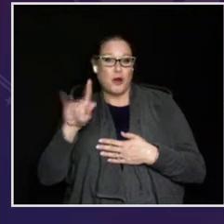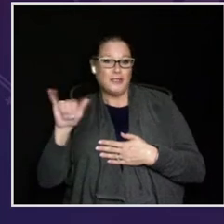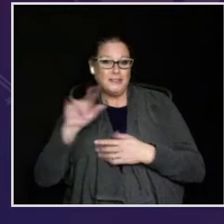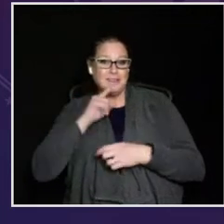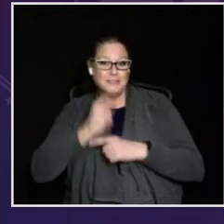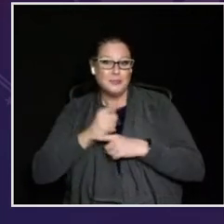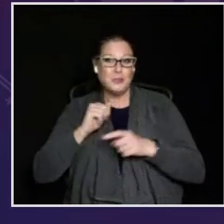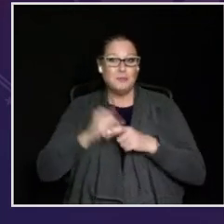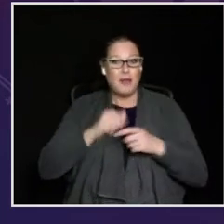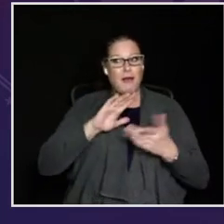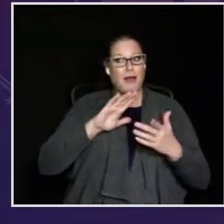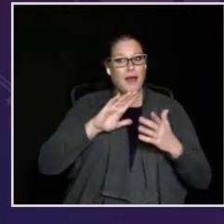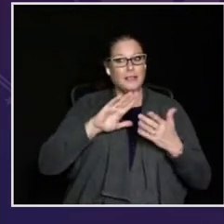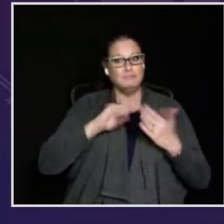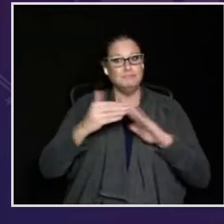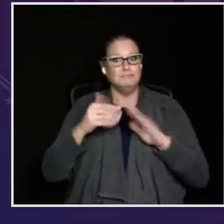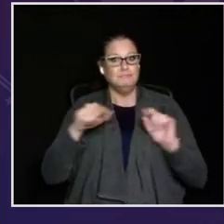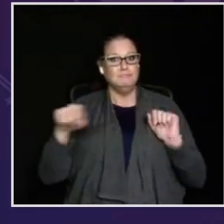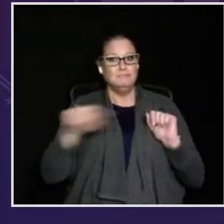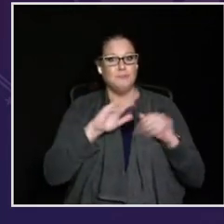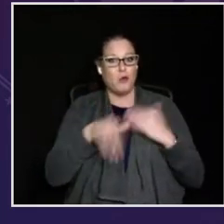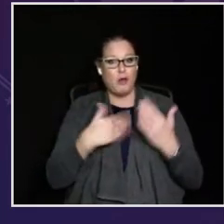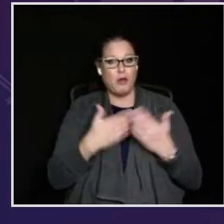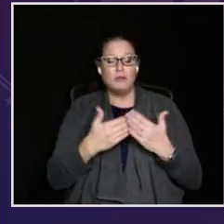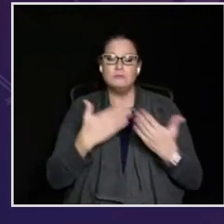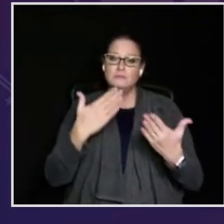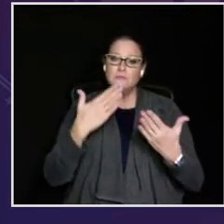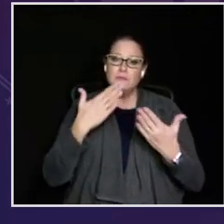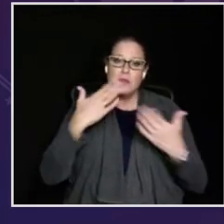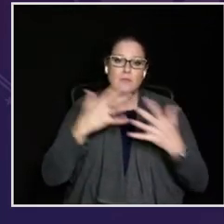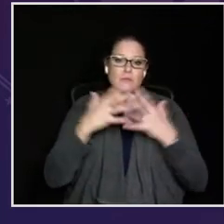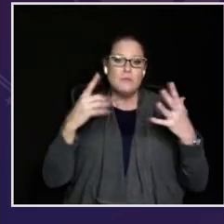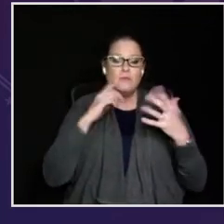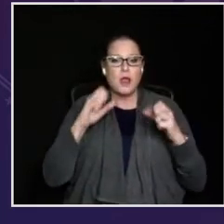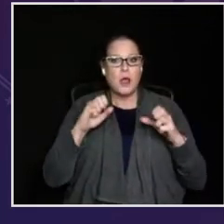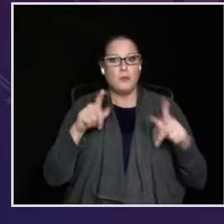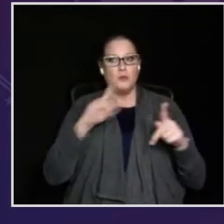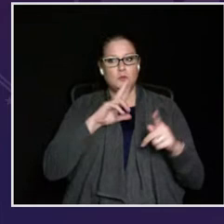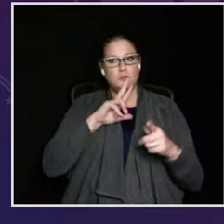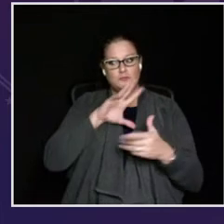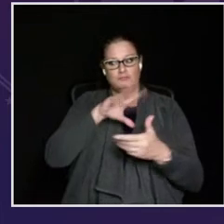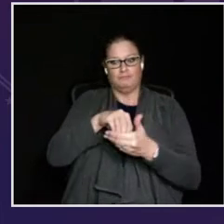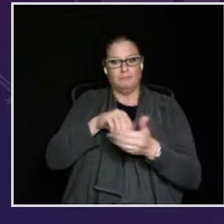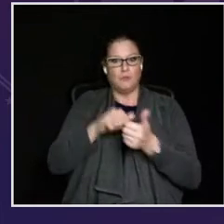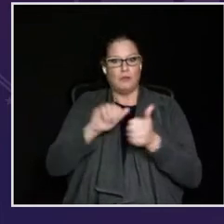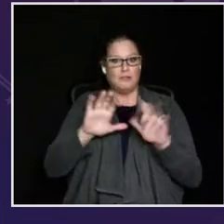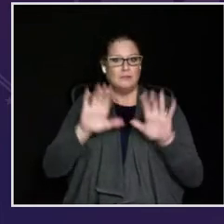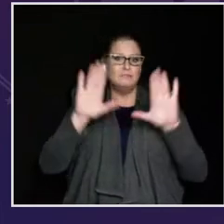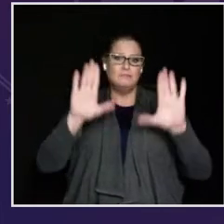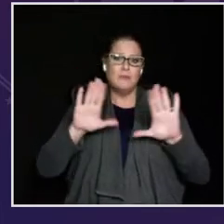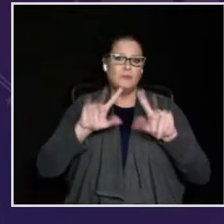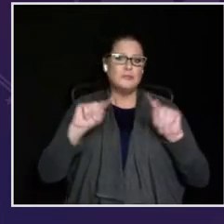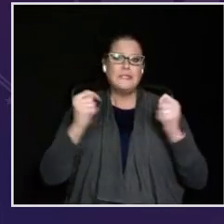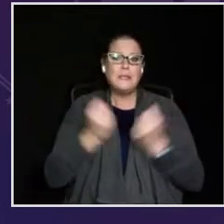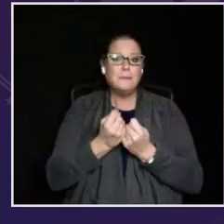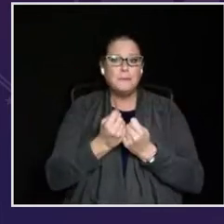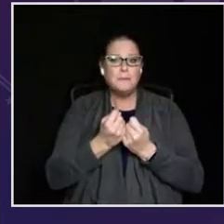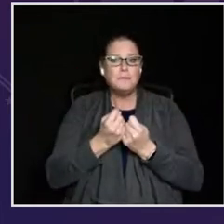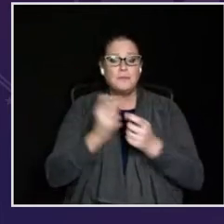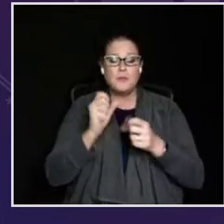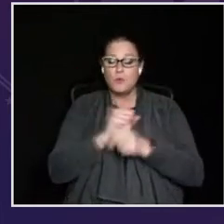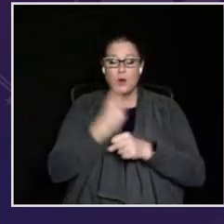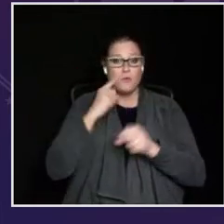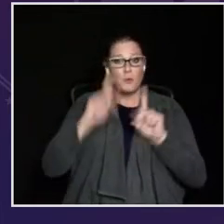my friends, my sorority sisters, my constituents all, I thank you for the opportunity to